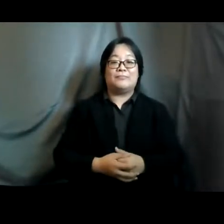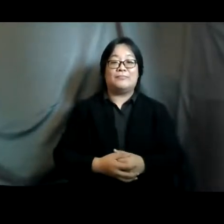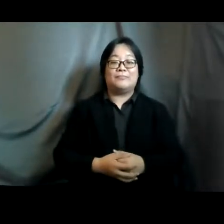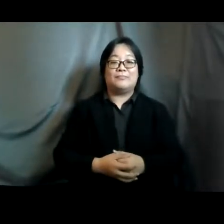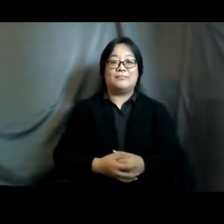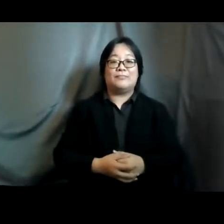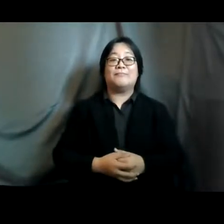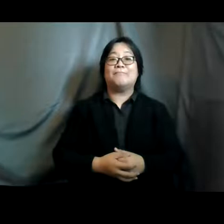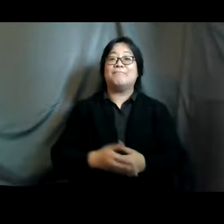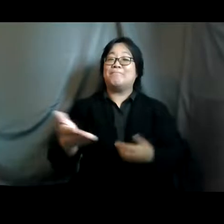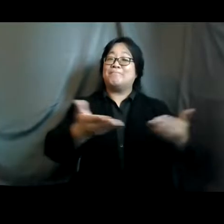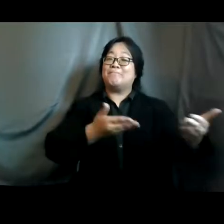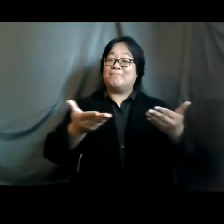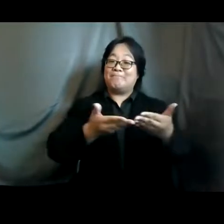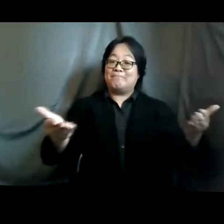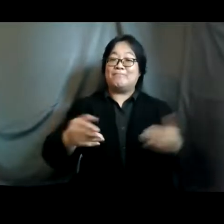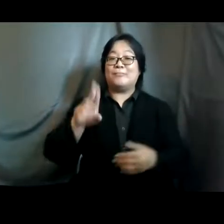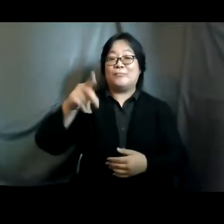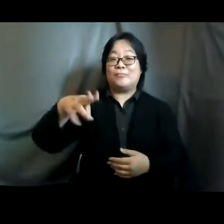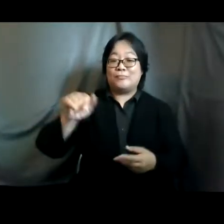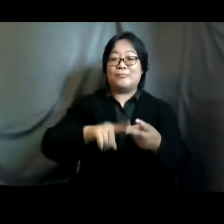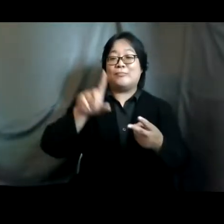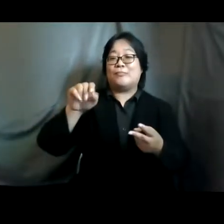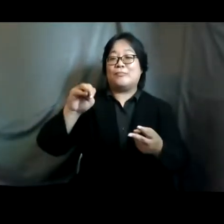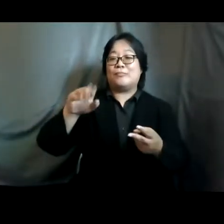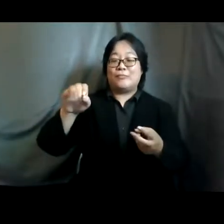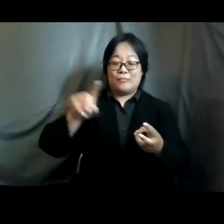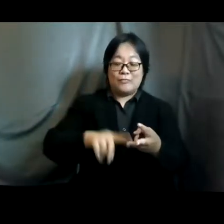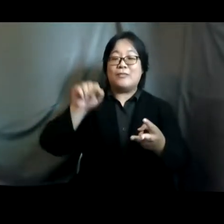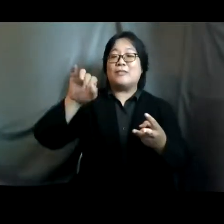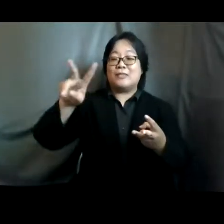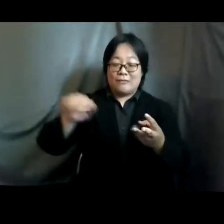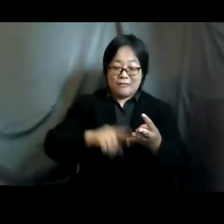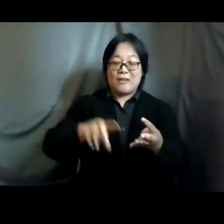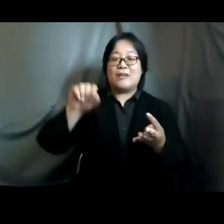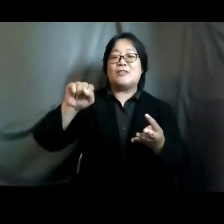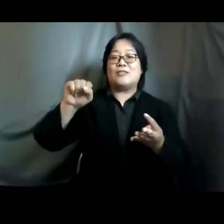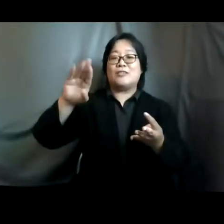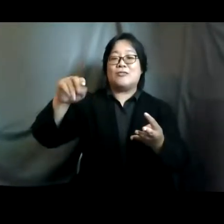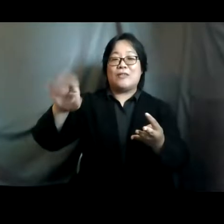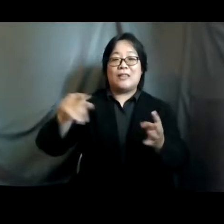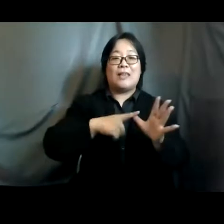welcome back everyone upala tomoko silananti siraksha as well as of course salai